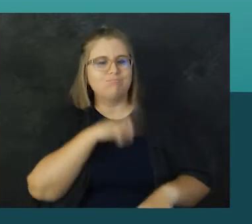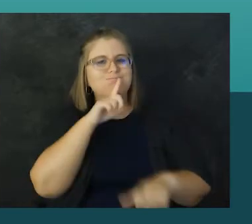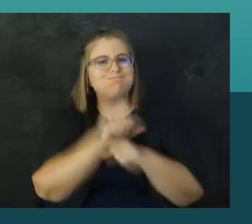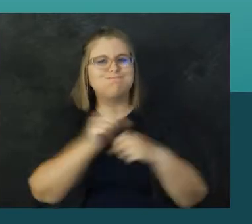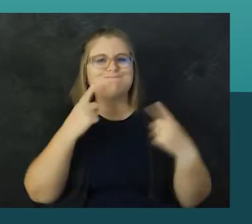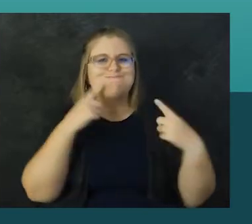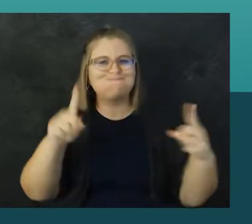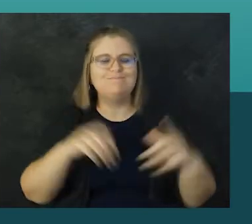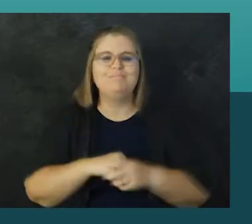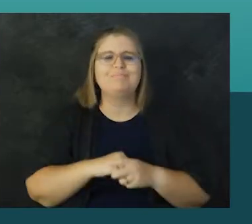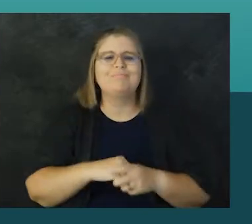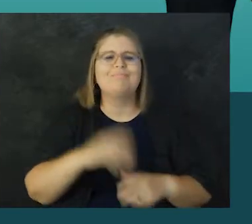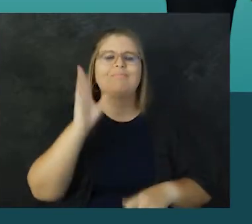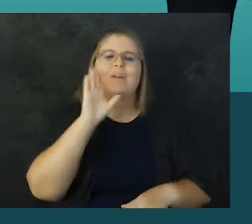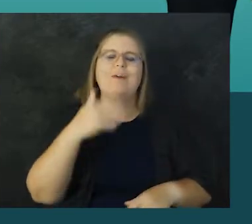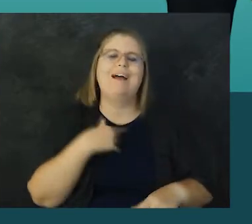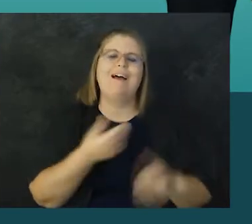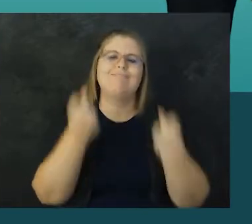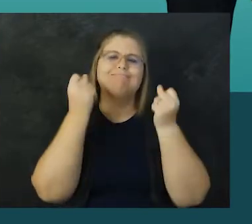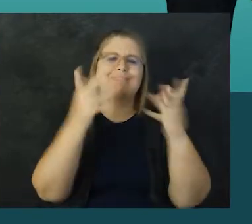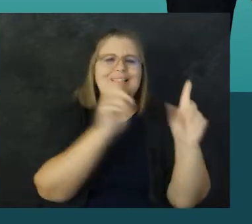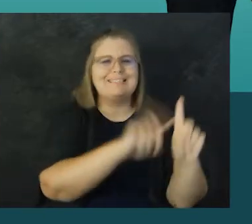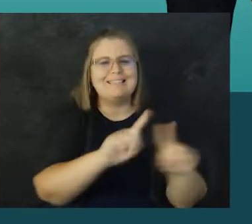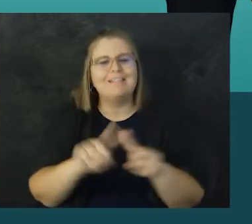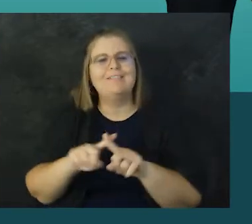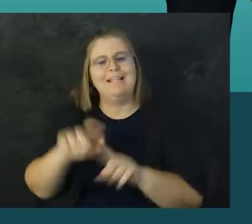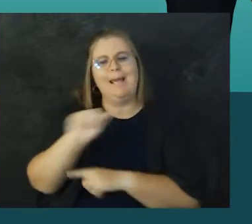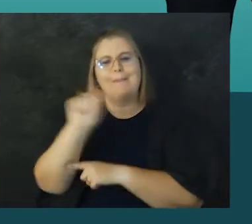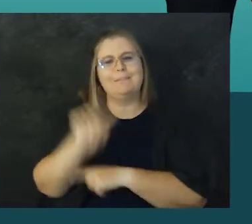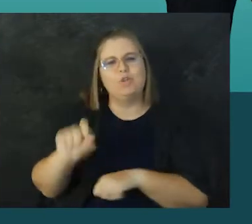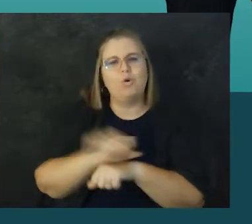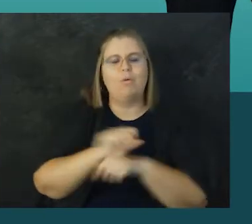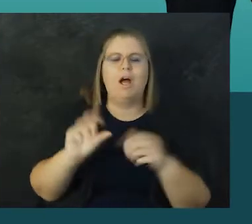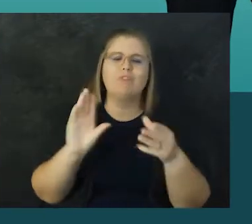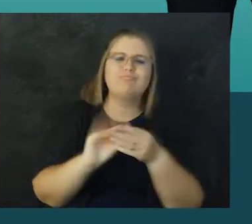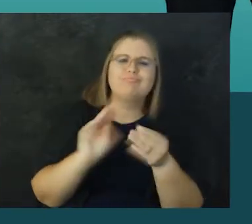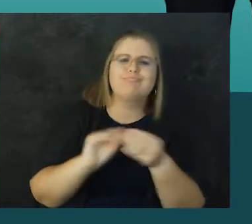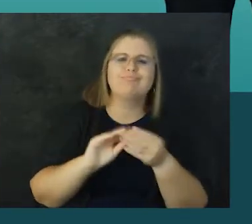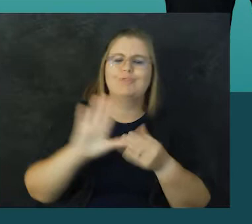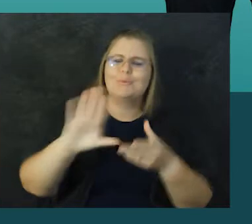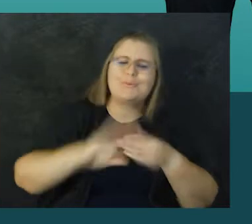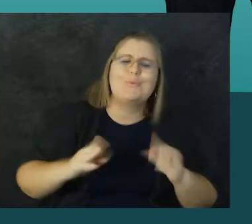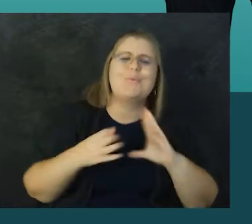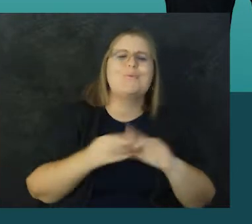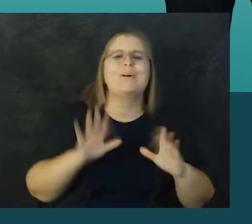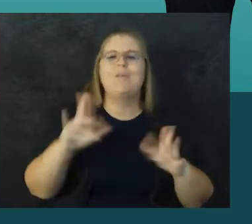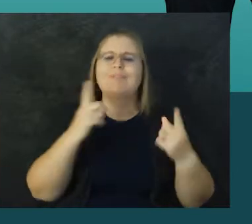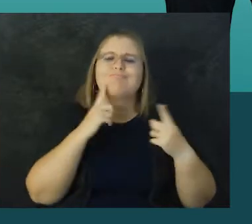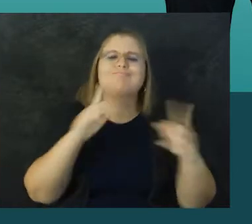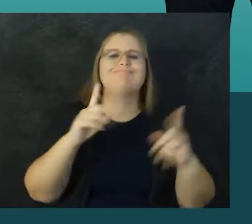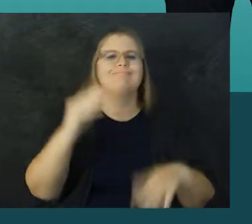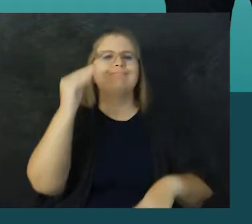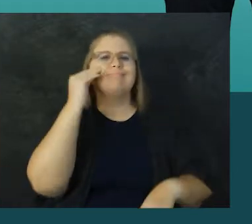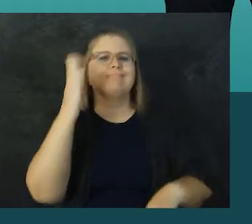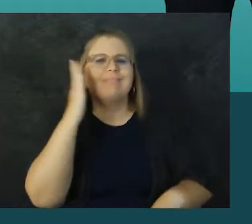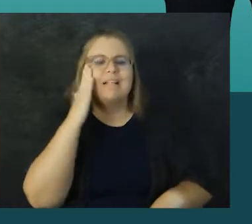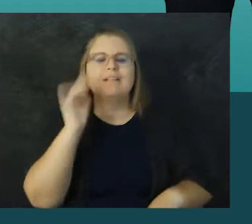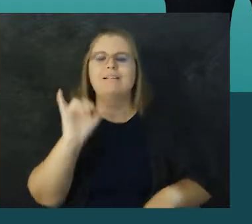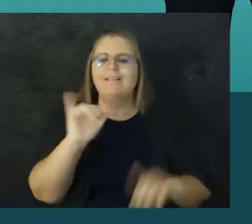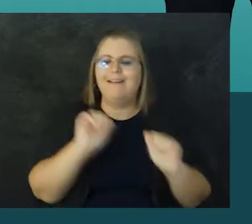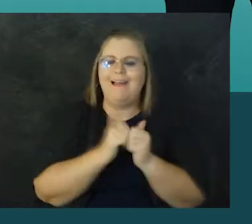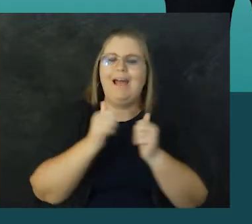order for all of us to succeed. You'll hear from fellow Amazonians as they share their stories, their triumphs and lessons,